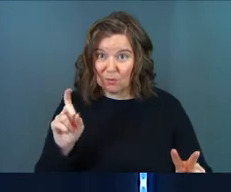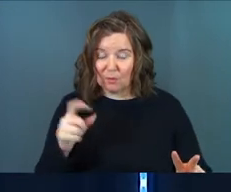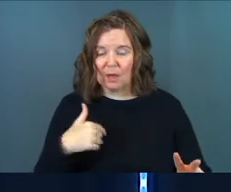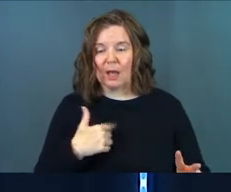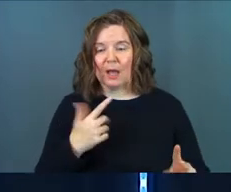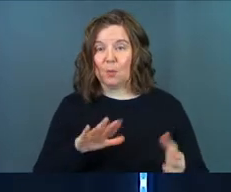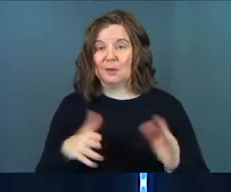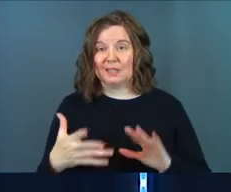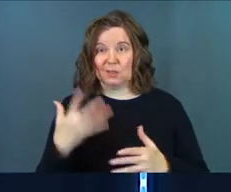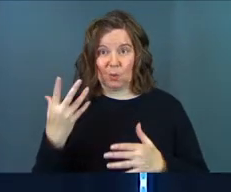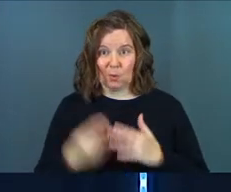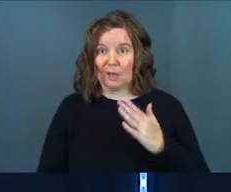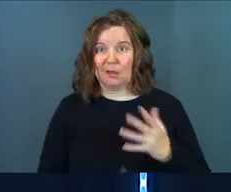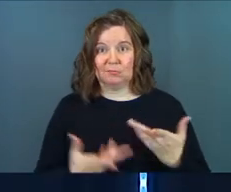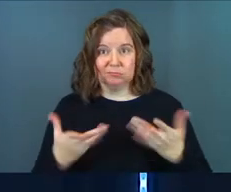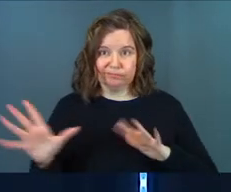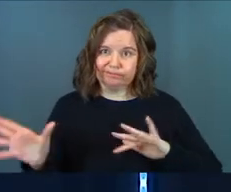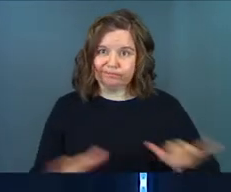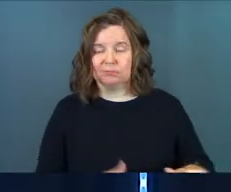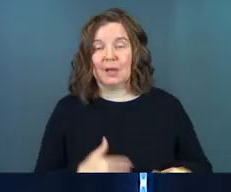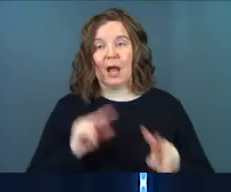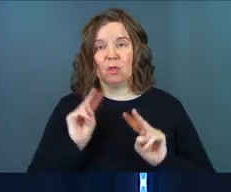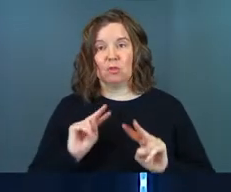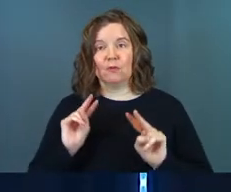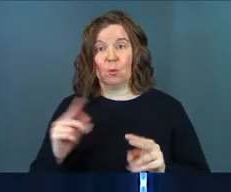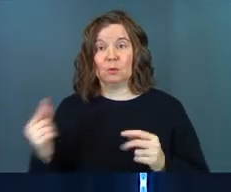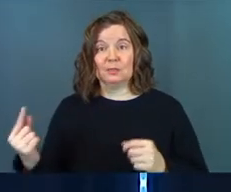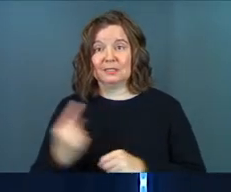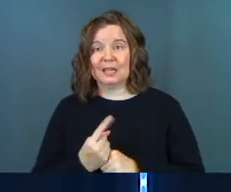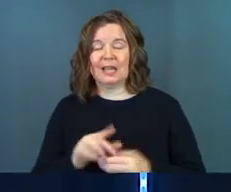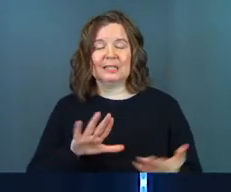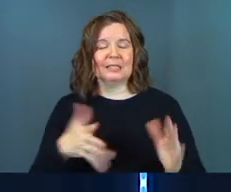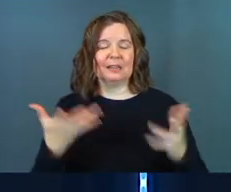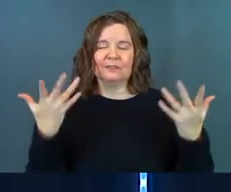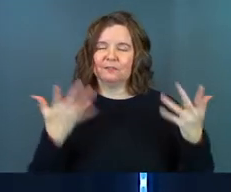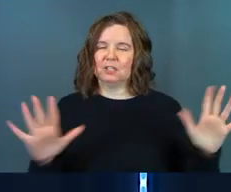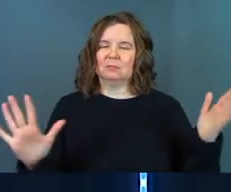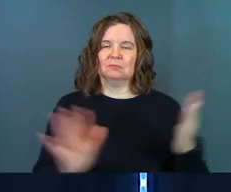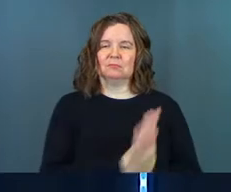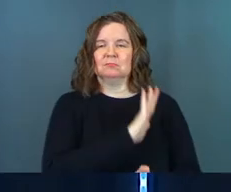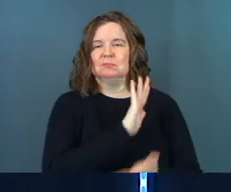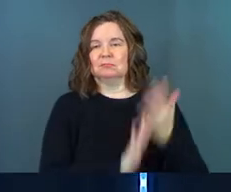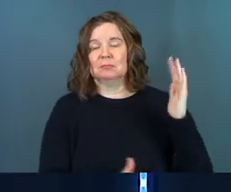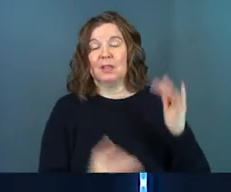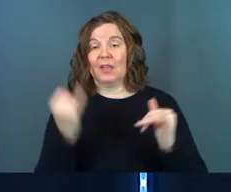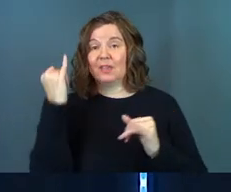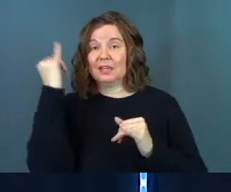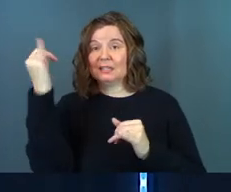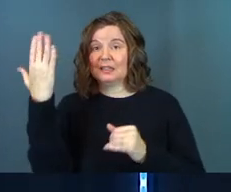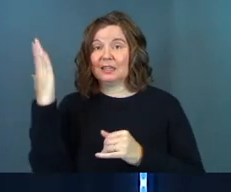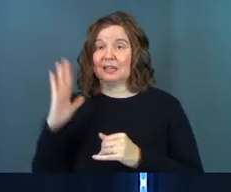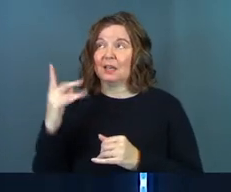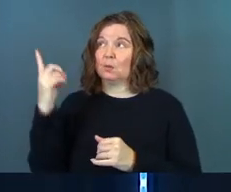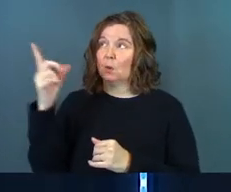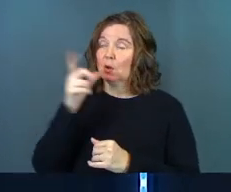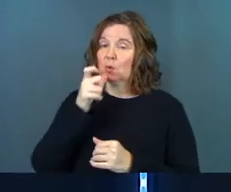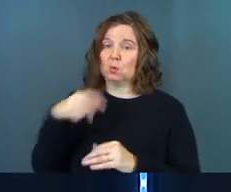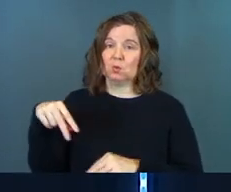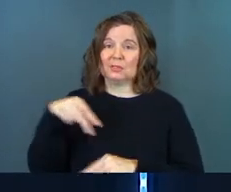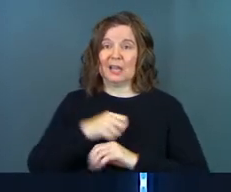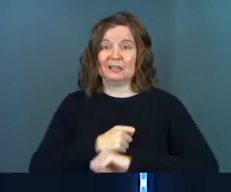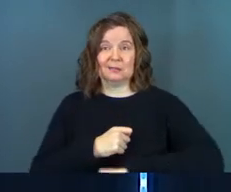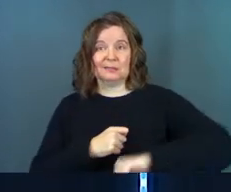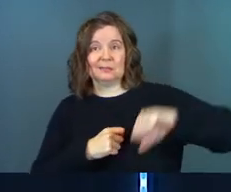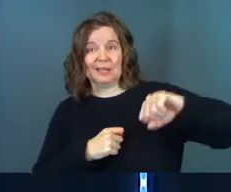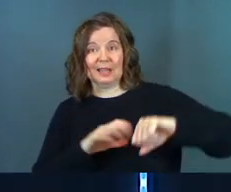I want death to go down. I look forward to the day death goes down. And the idea that God is the one who stands